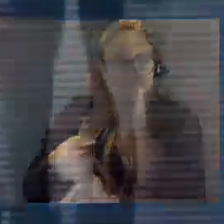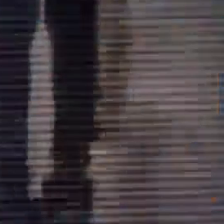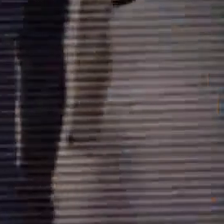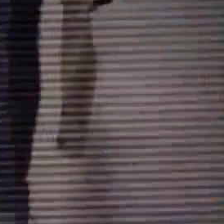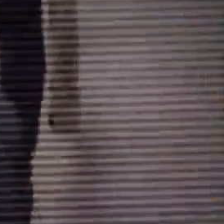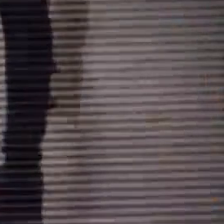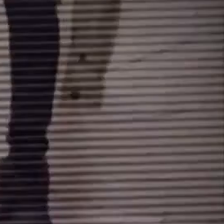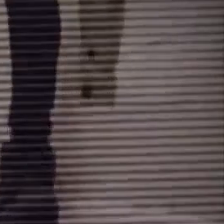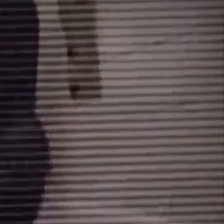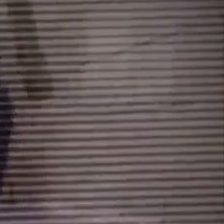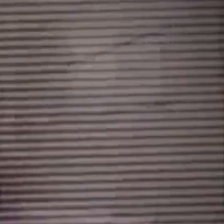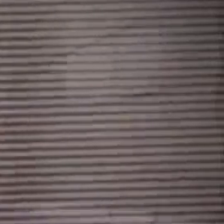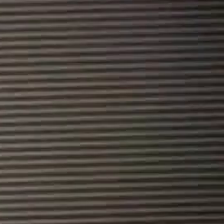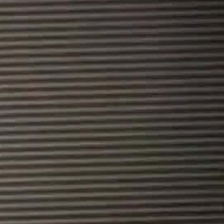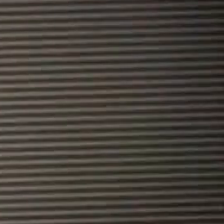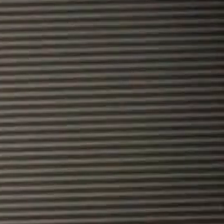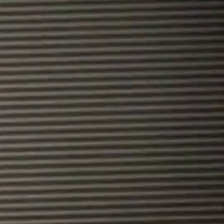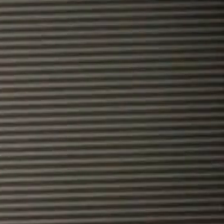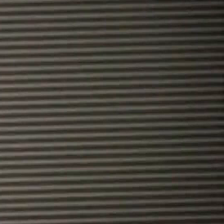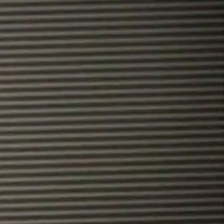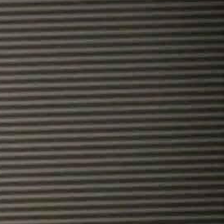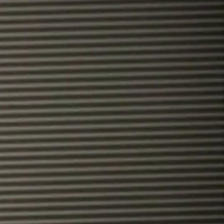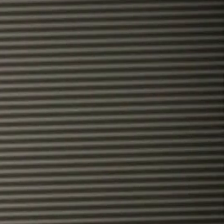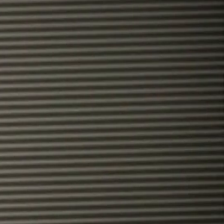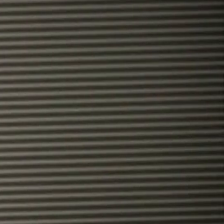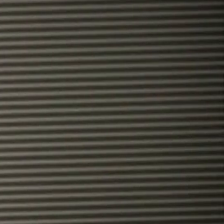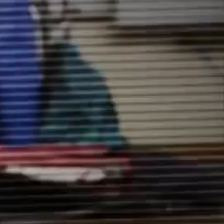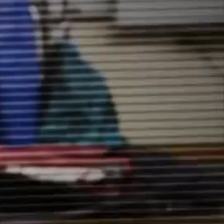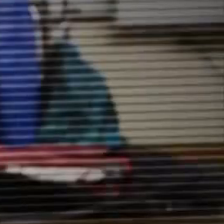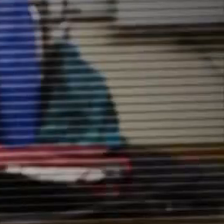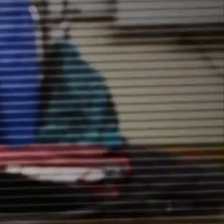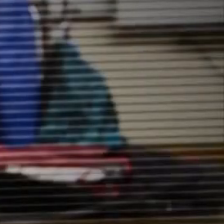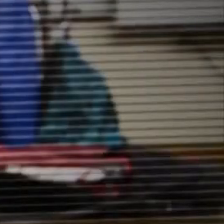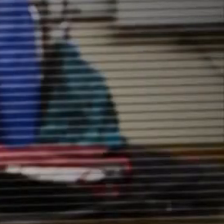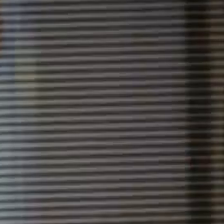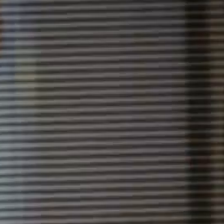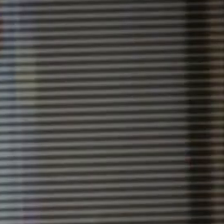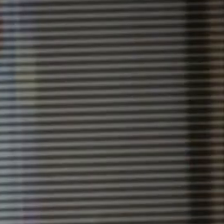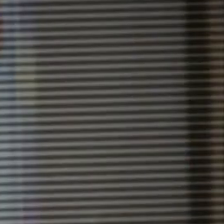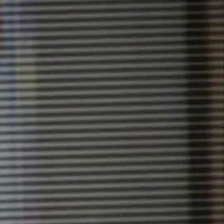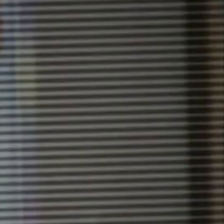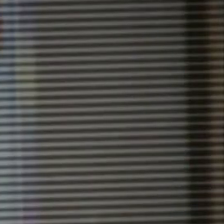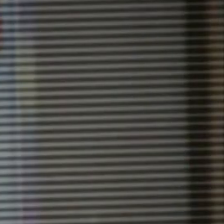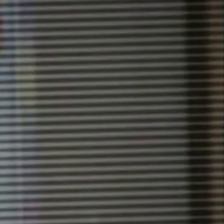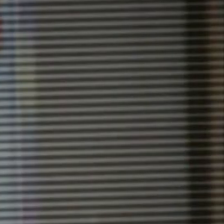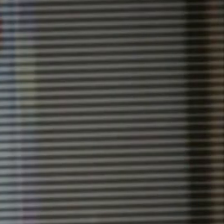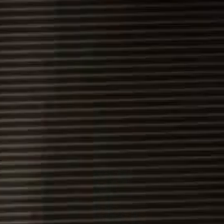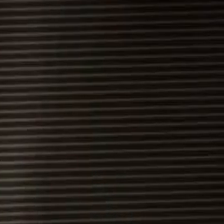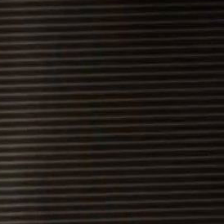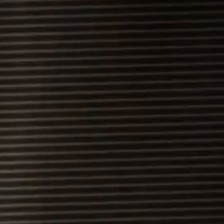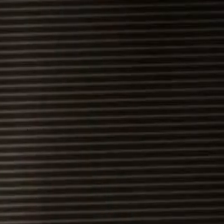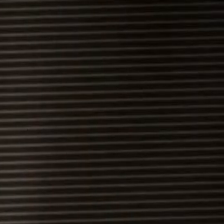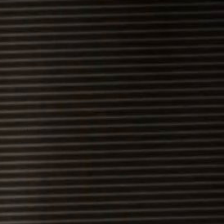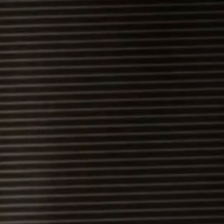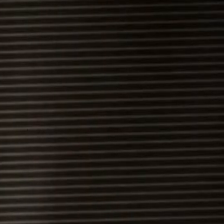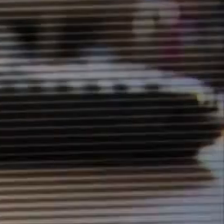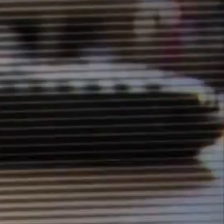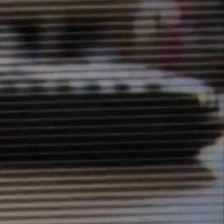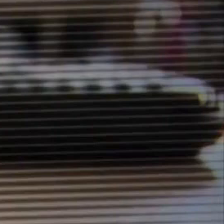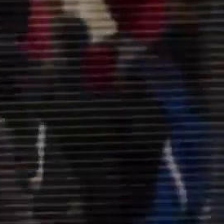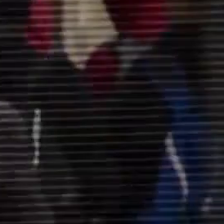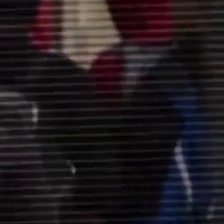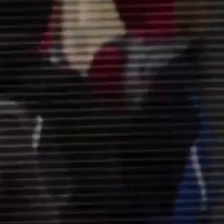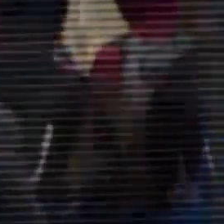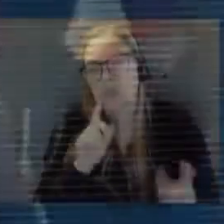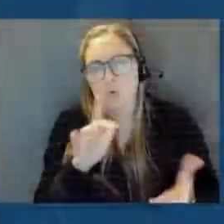lost. The process reportedly could save two to three precious minutes in a shooting situation. The app could be easily installed on